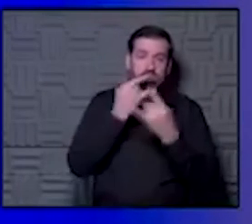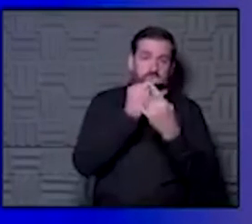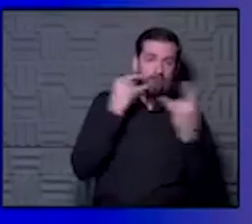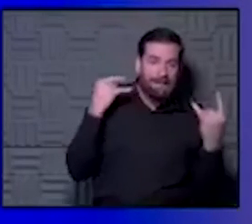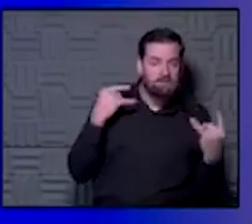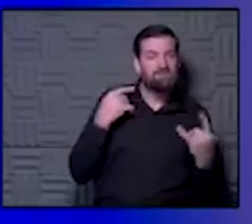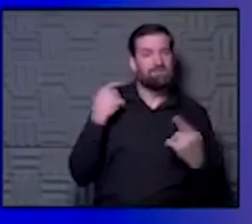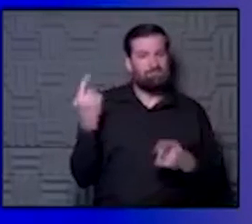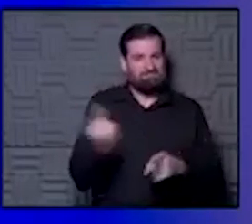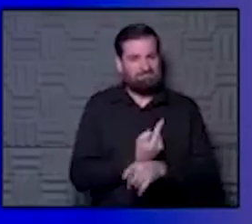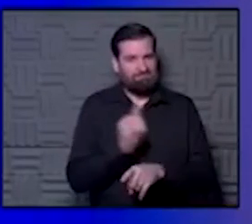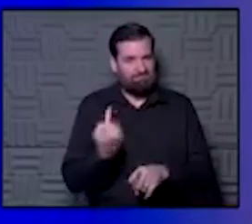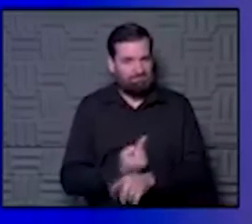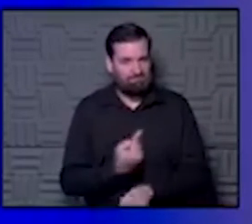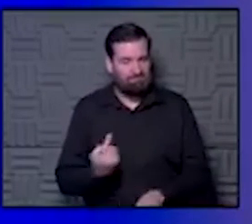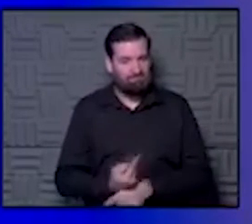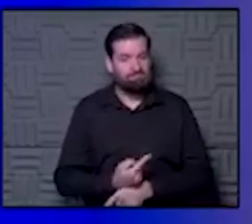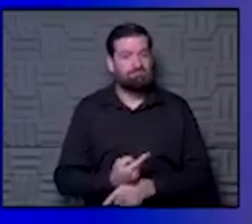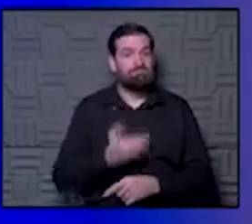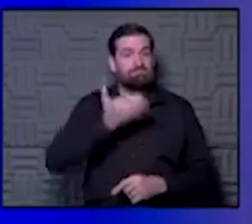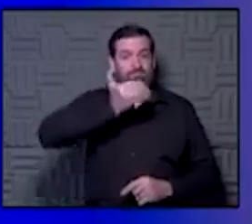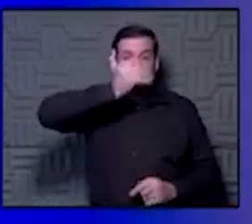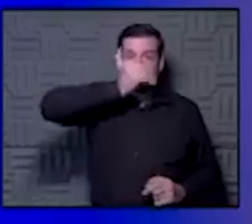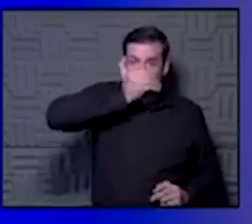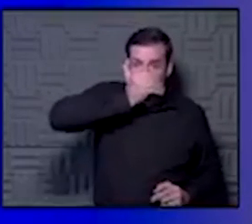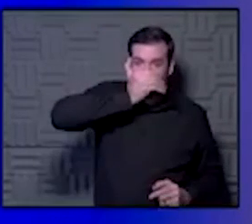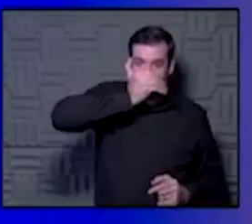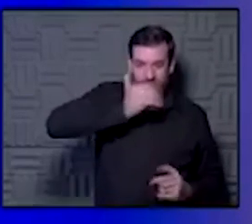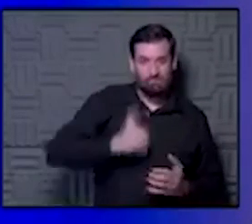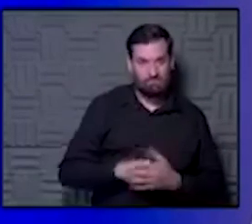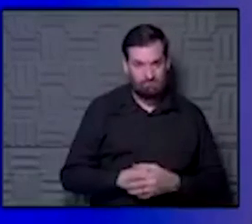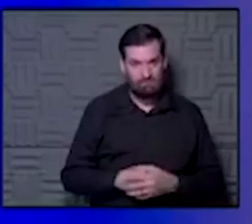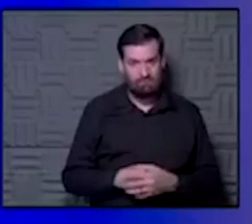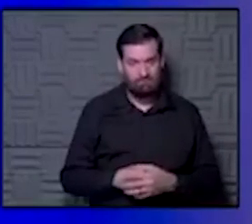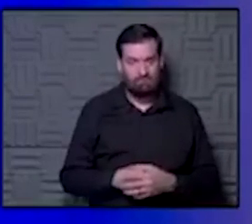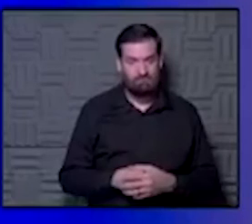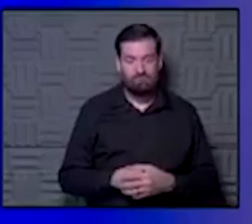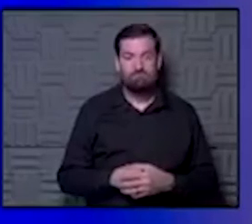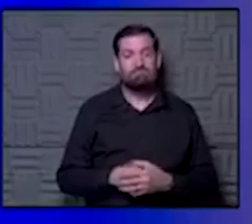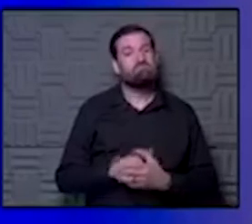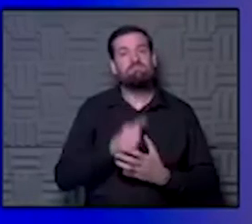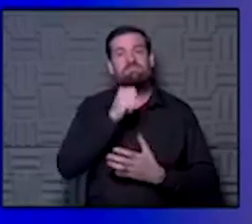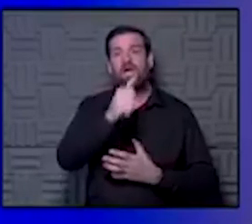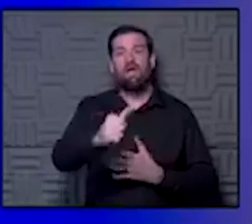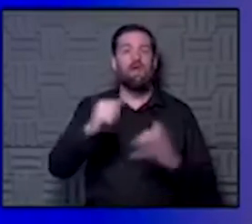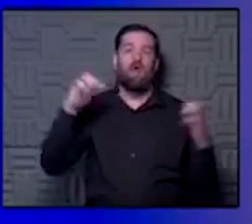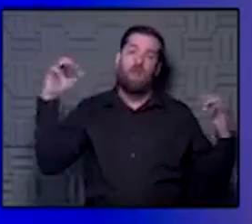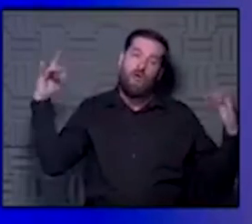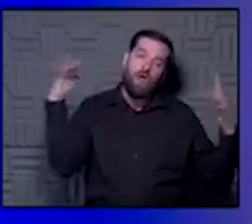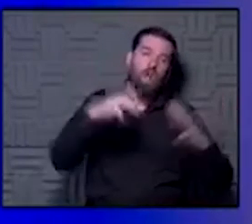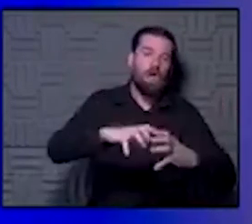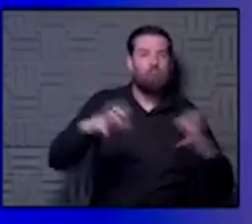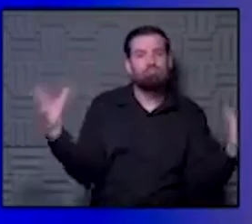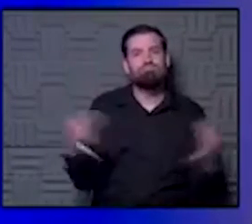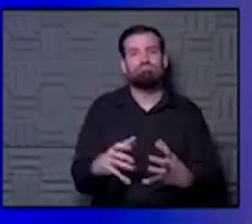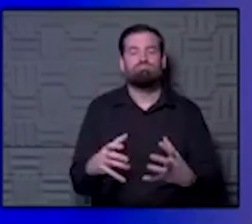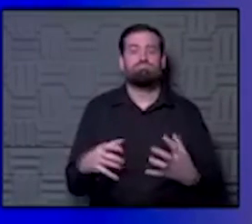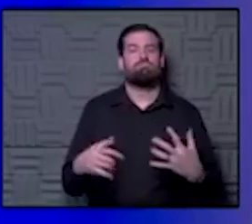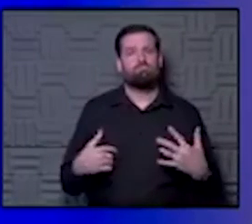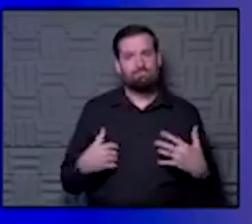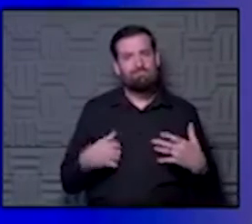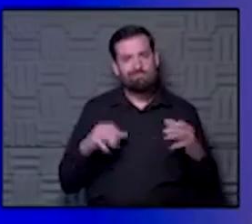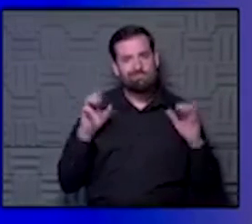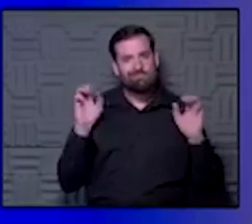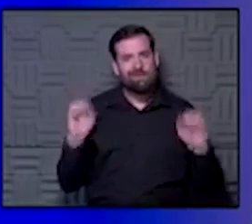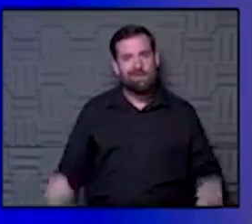mask as they should above their nose and below their chin, not meeting in large groups or meetings, you can